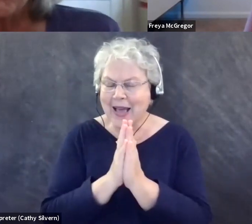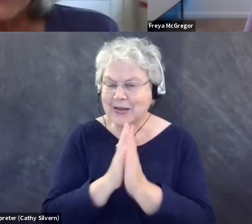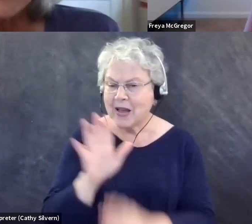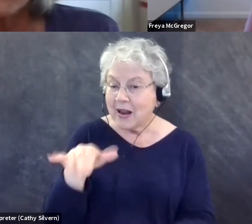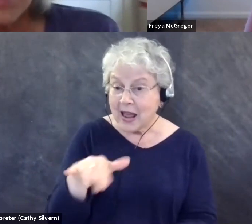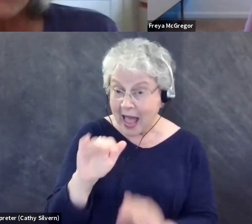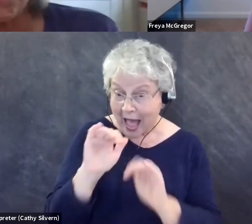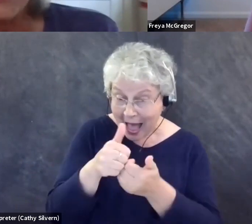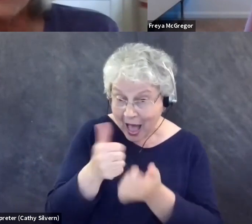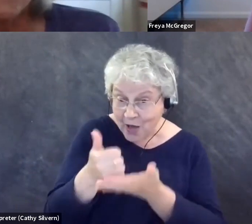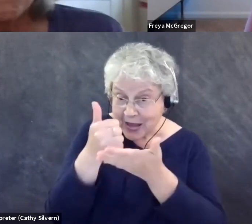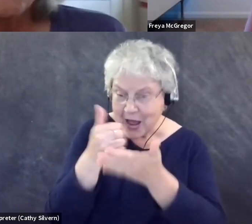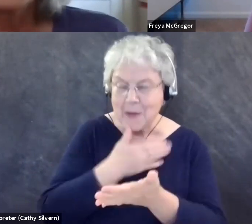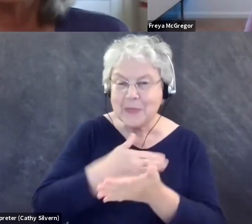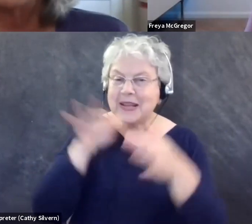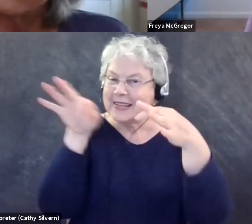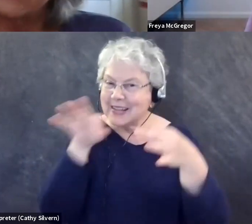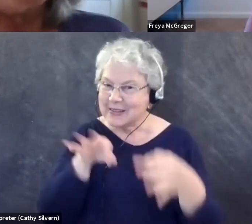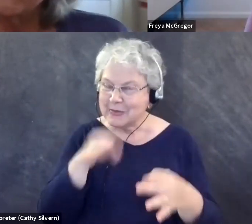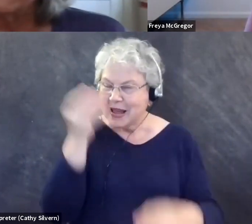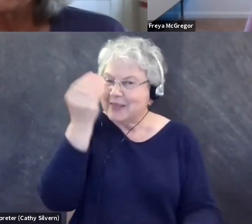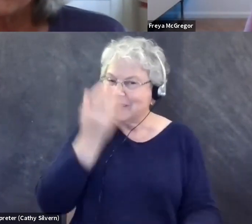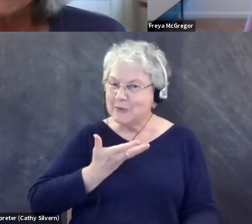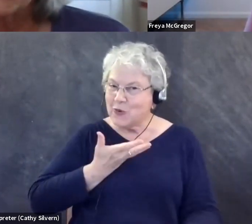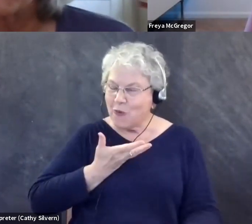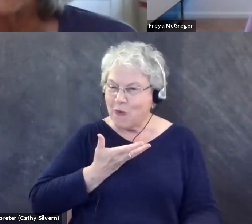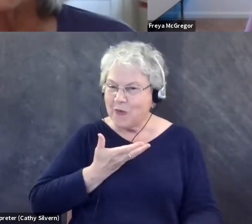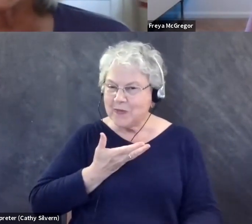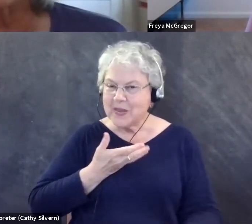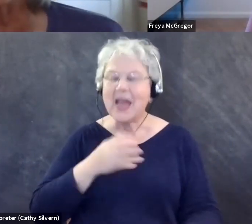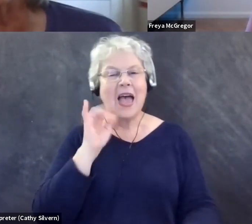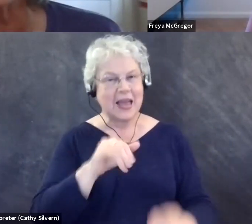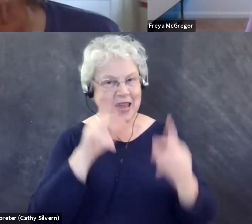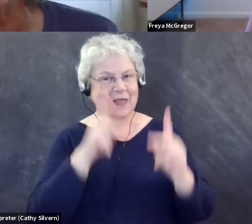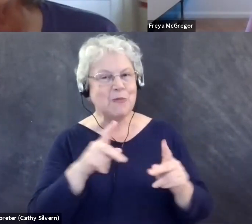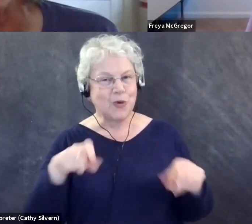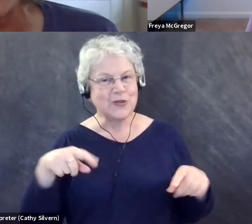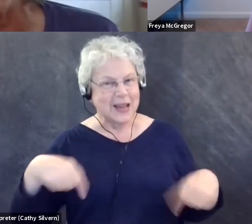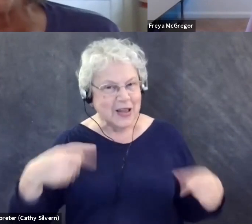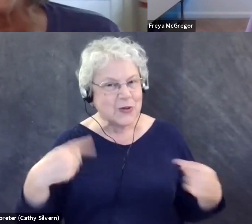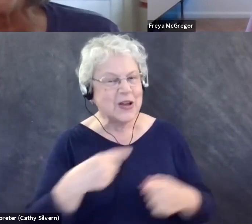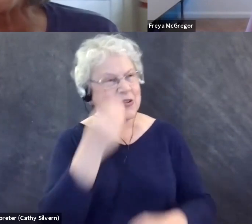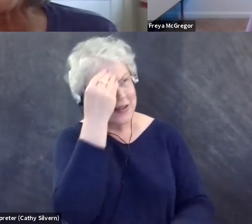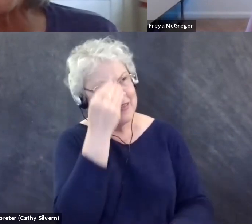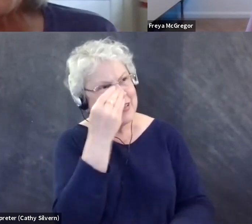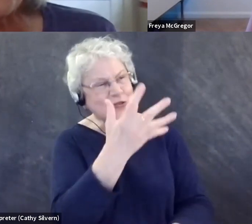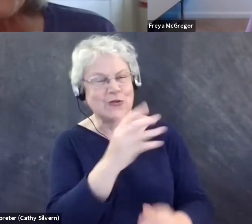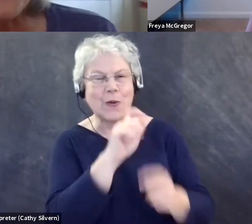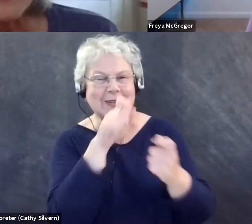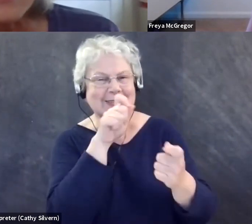I help you? Please direct me. And then that seated person will be able to give you some advice on how to do it.